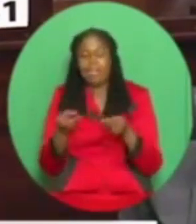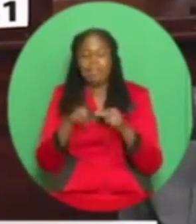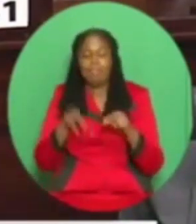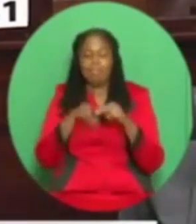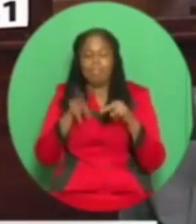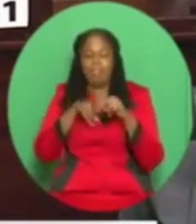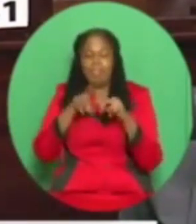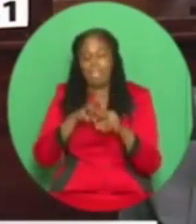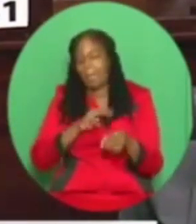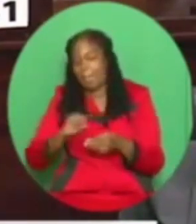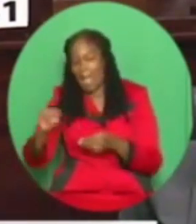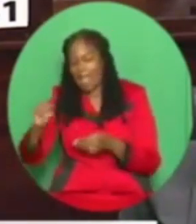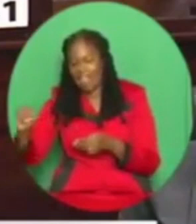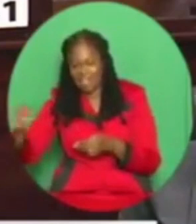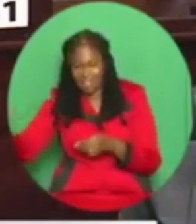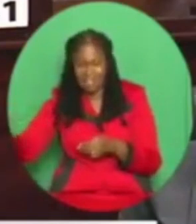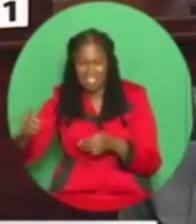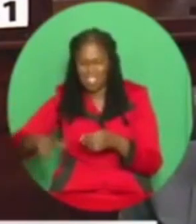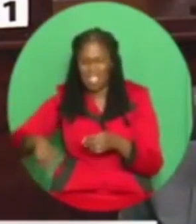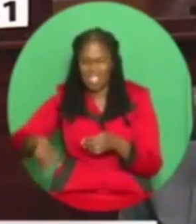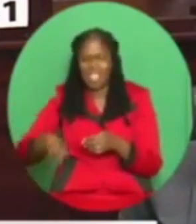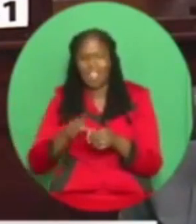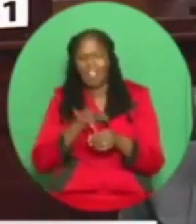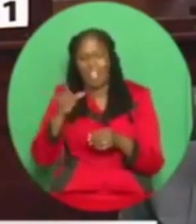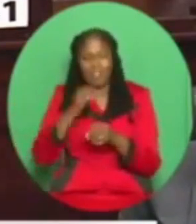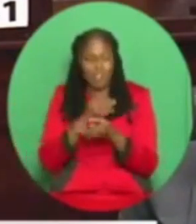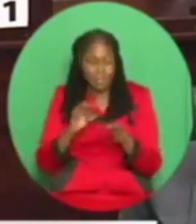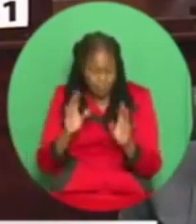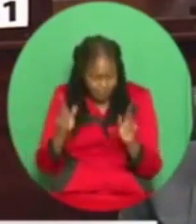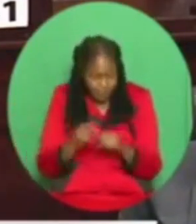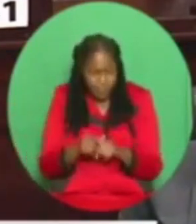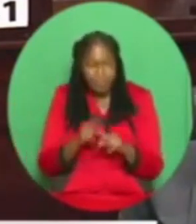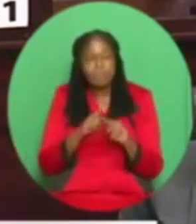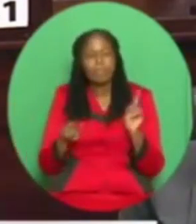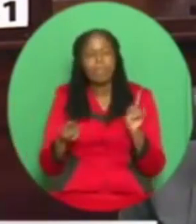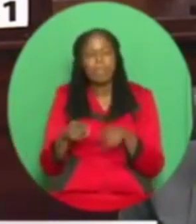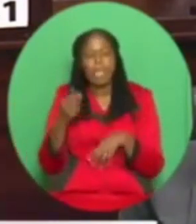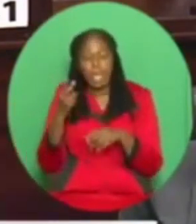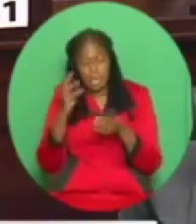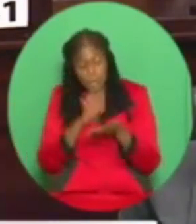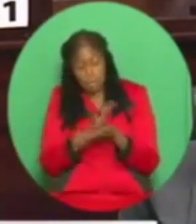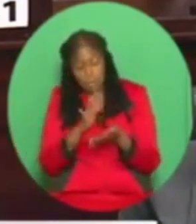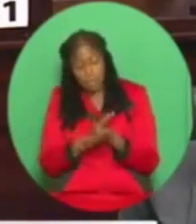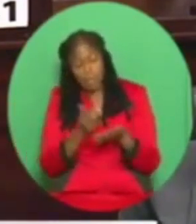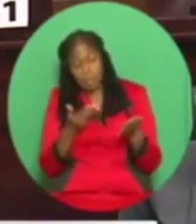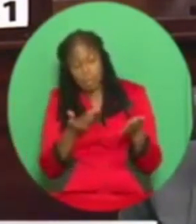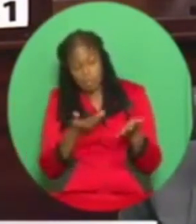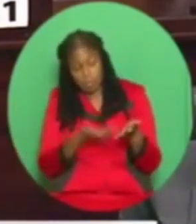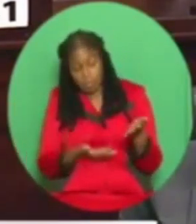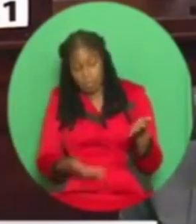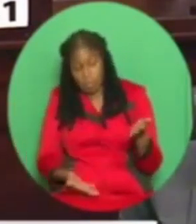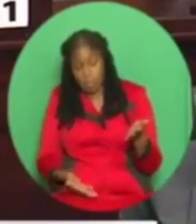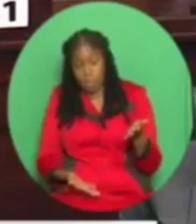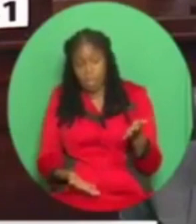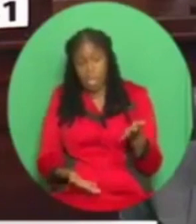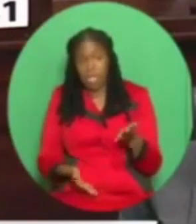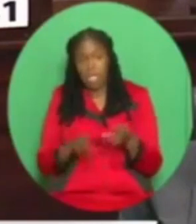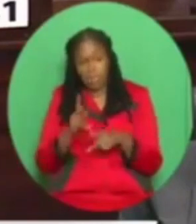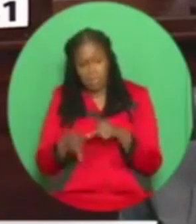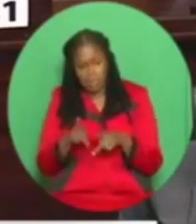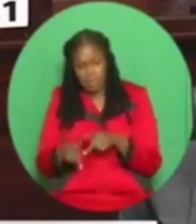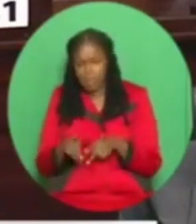involved in this matter who when you look at their immigration record of travel, Madam Speaker, almost match